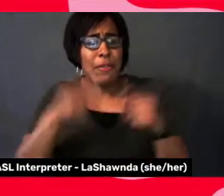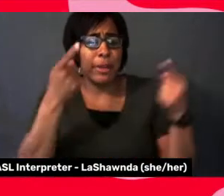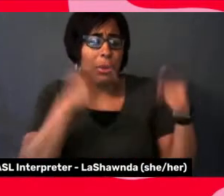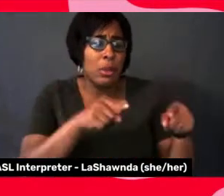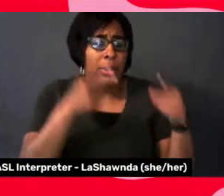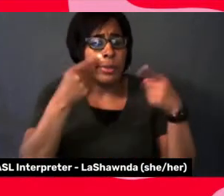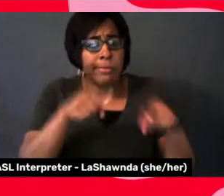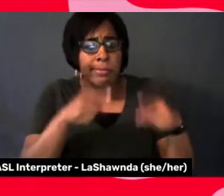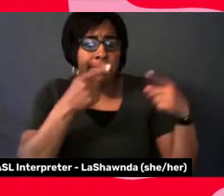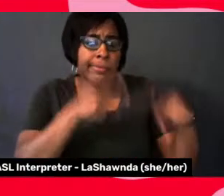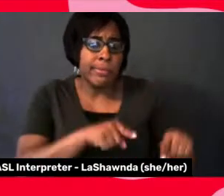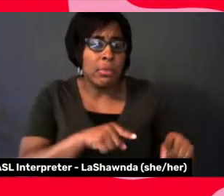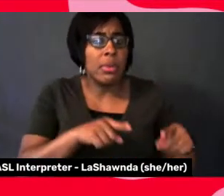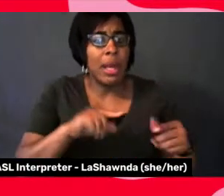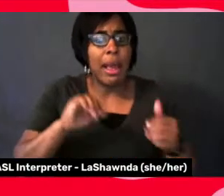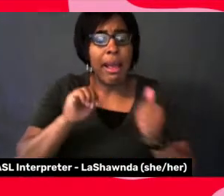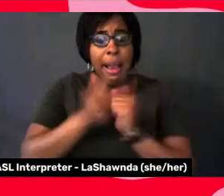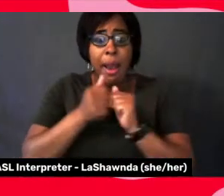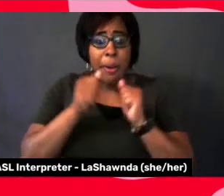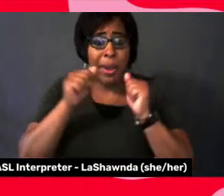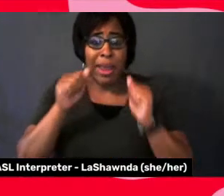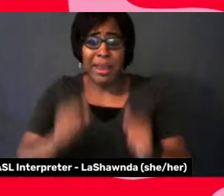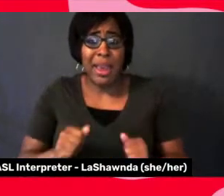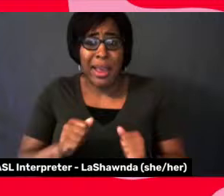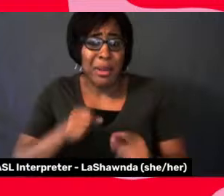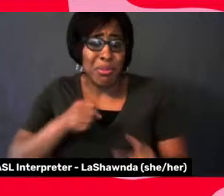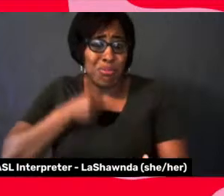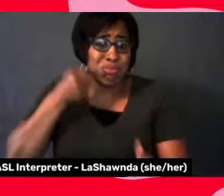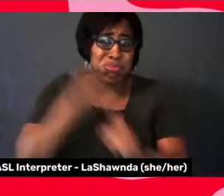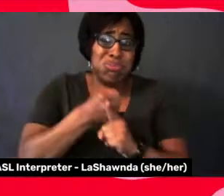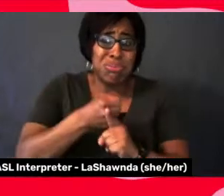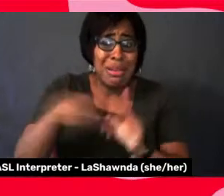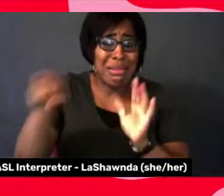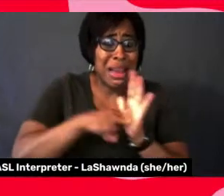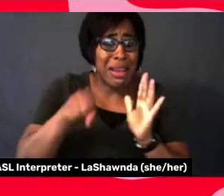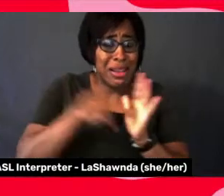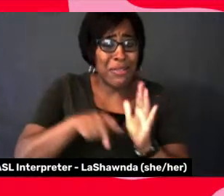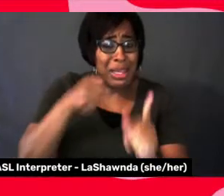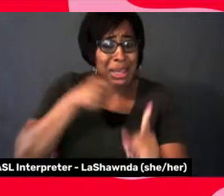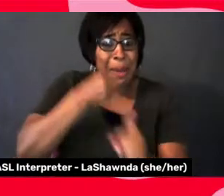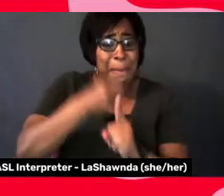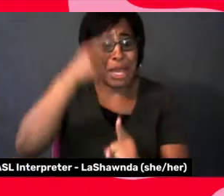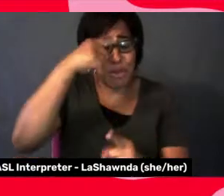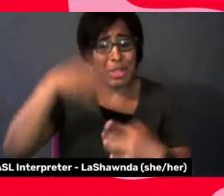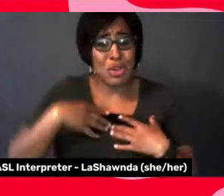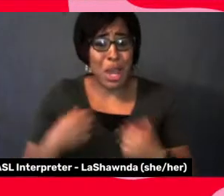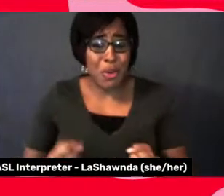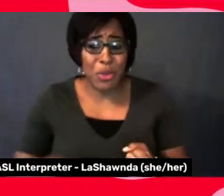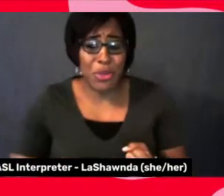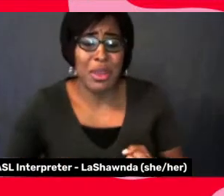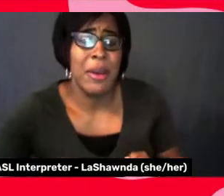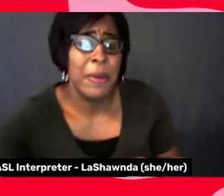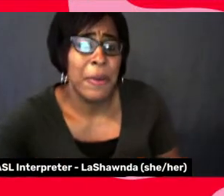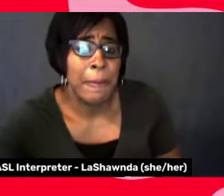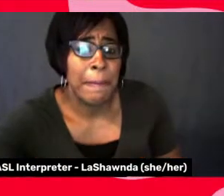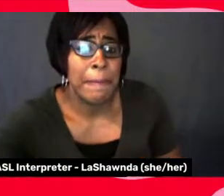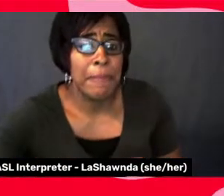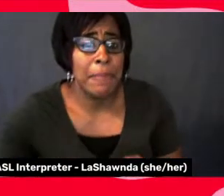they, you know, can drive you crazy. Um, but knowing that this work is what we're doing and,